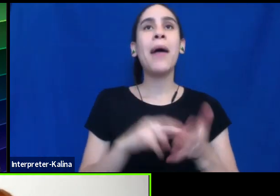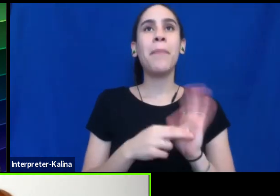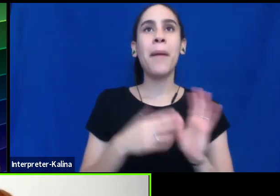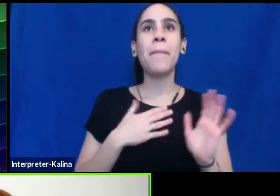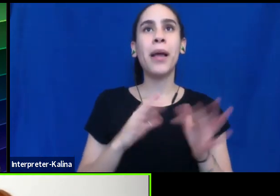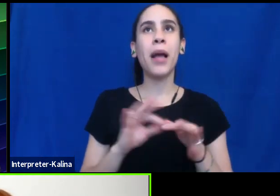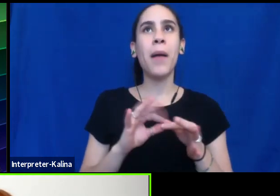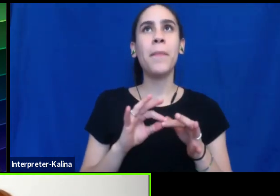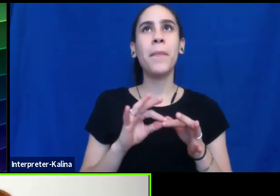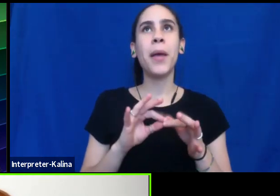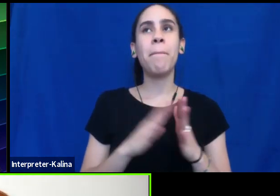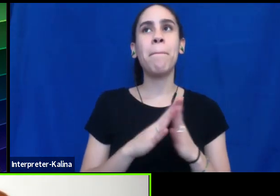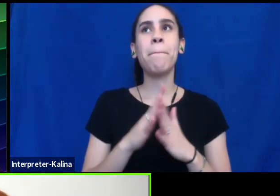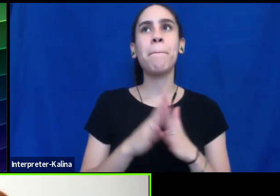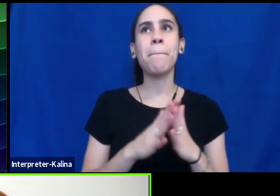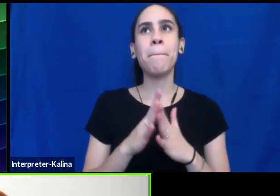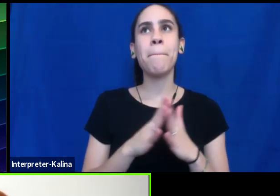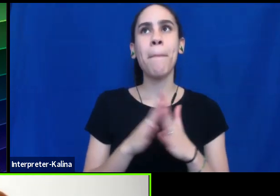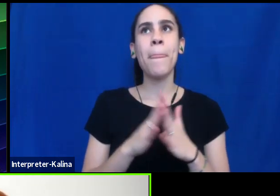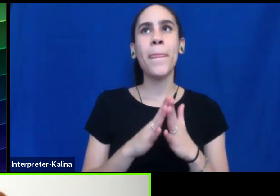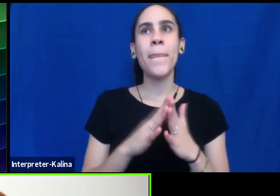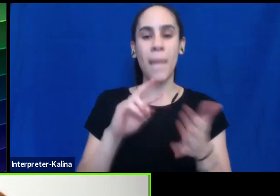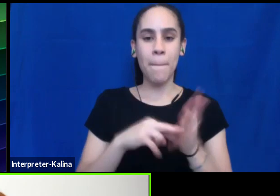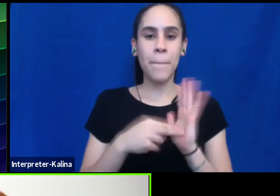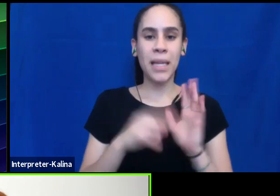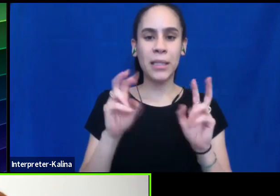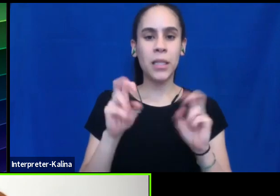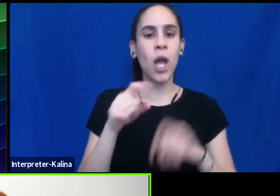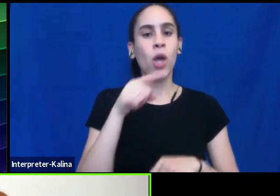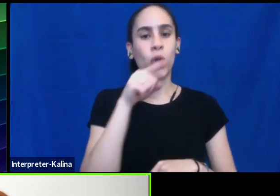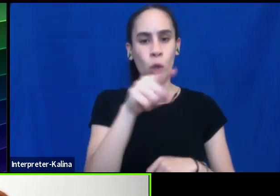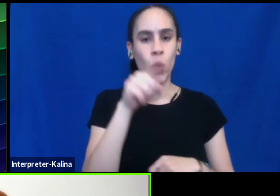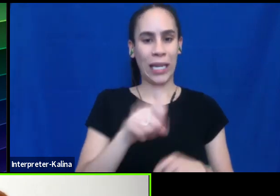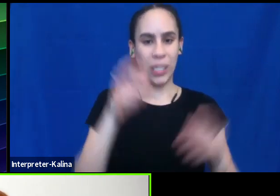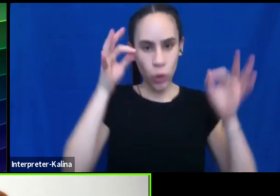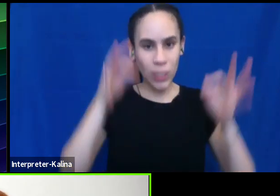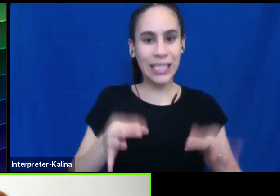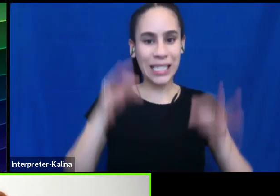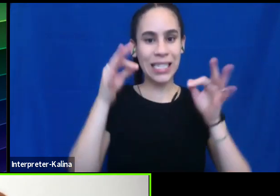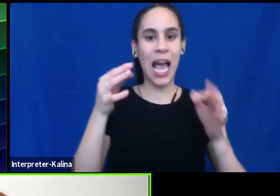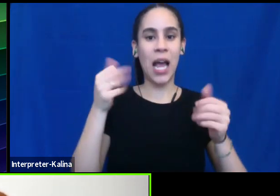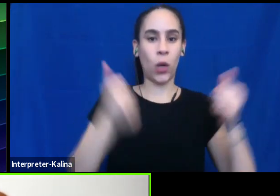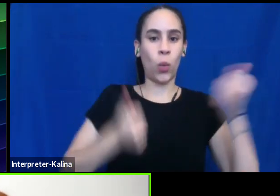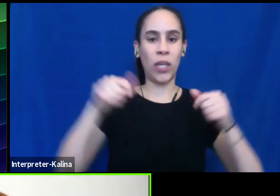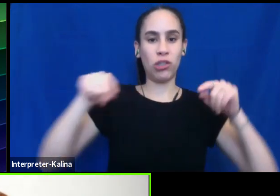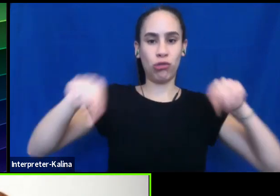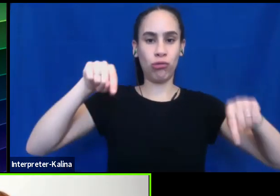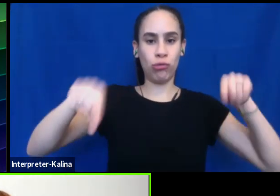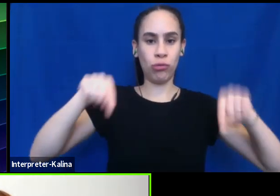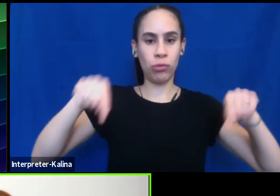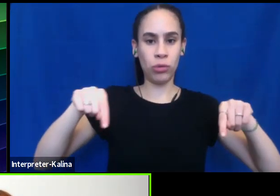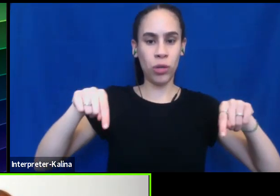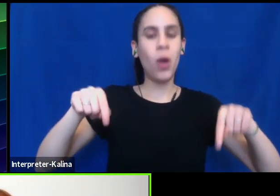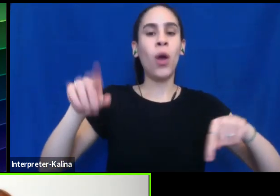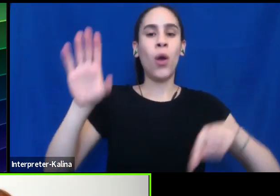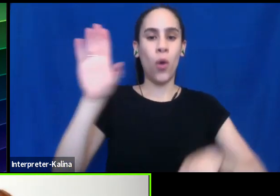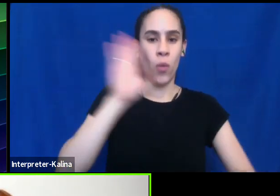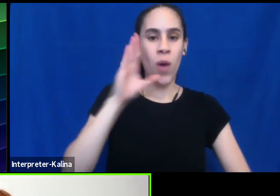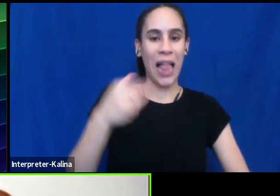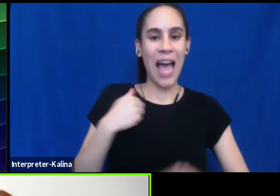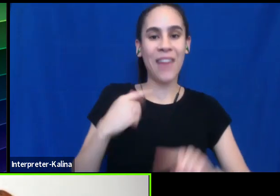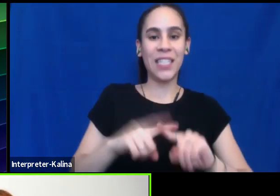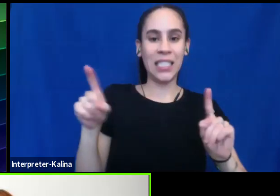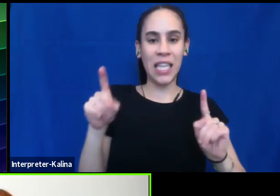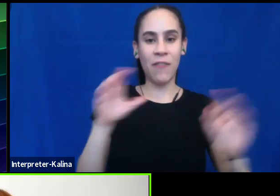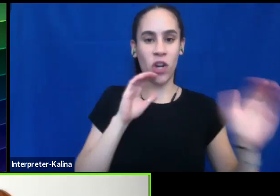that, uh, you need to decide, you know, which one you choose takes the conversation on a very different path,